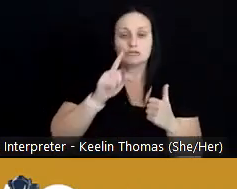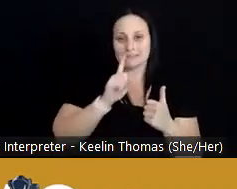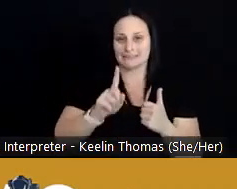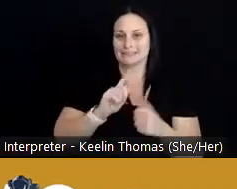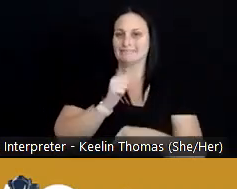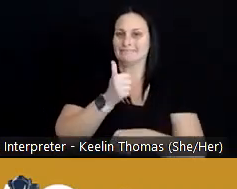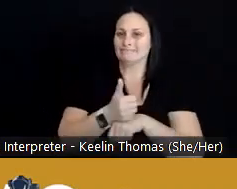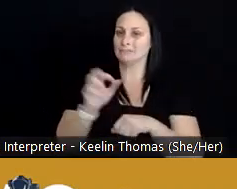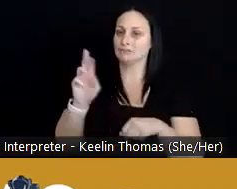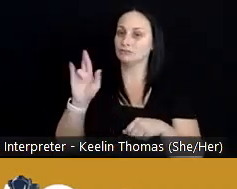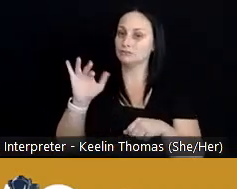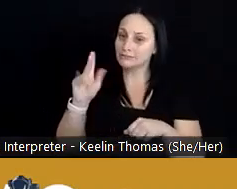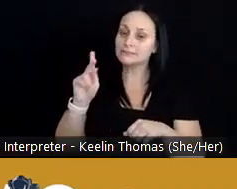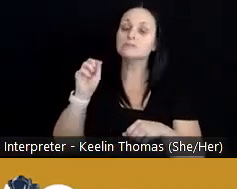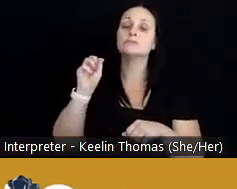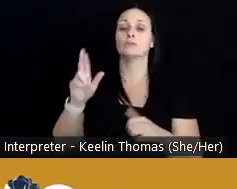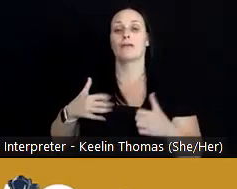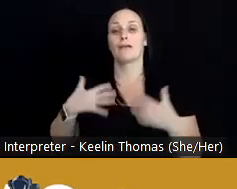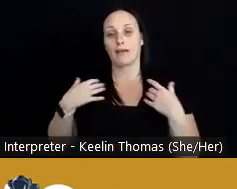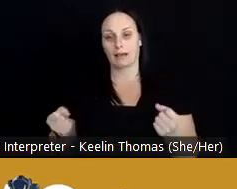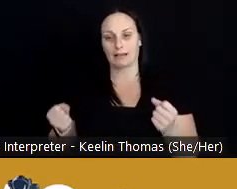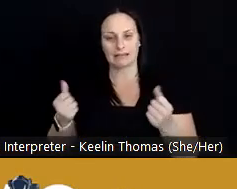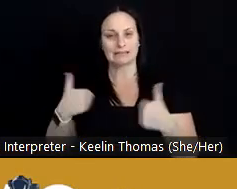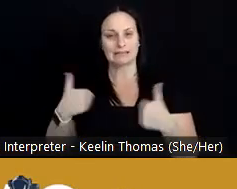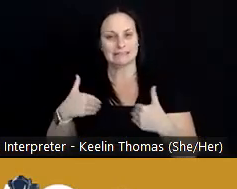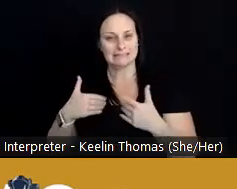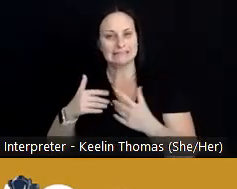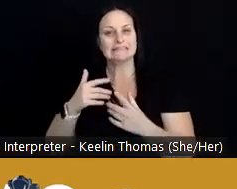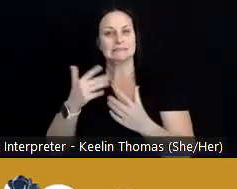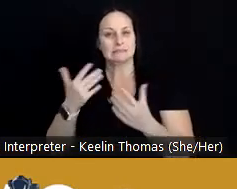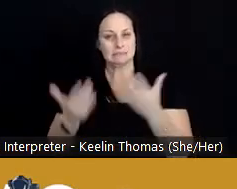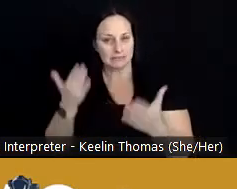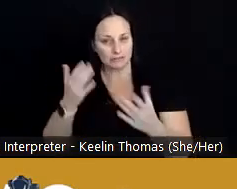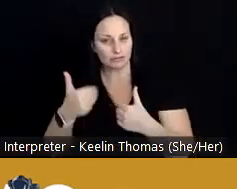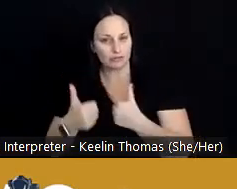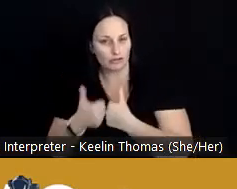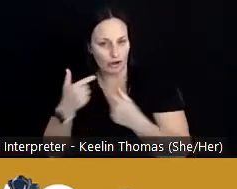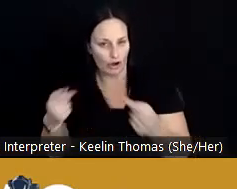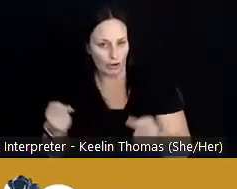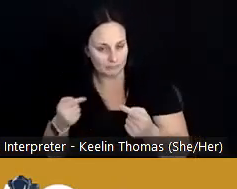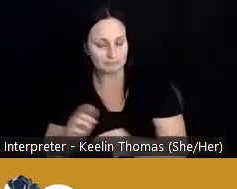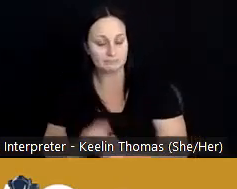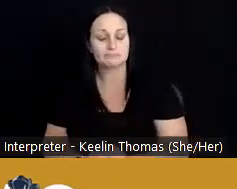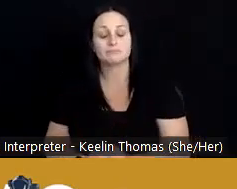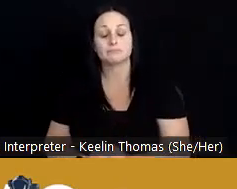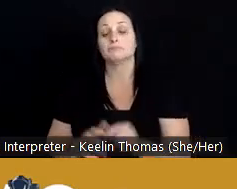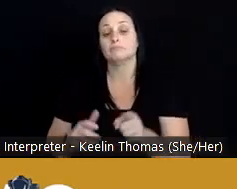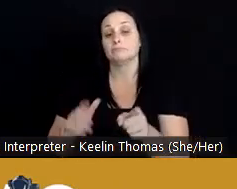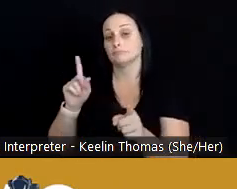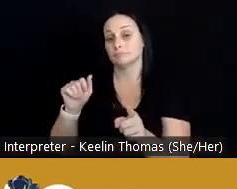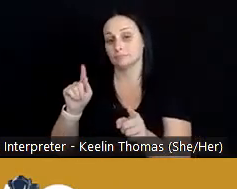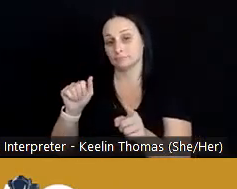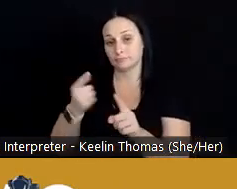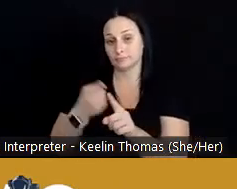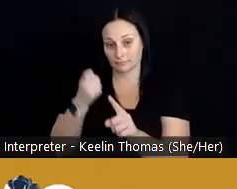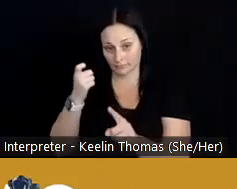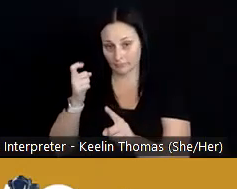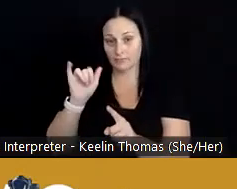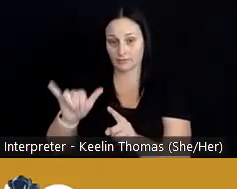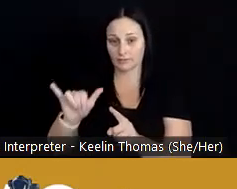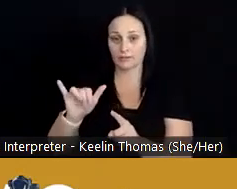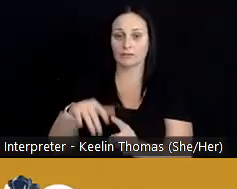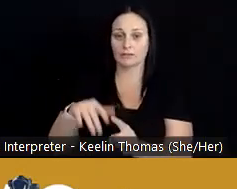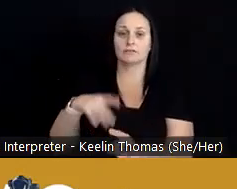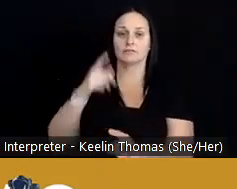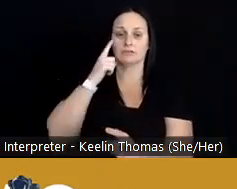put our health in a situation of potential harm. Here are data from the Robert Wood Johnson Commission to